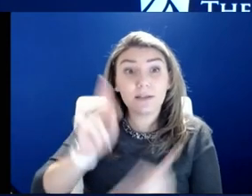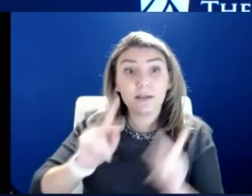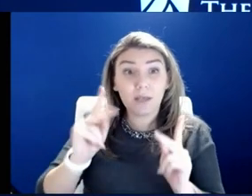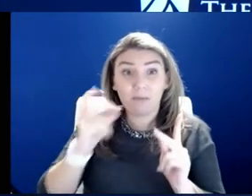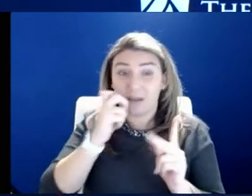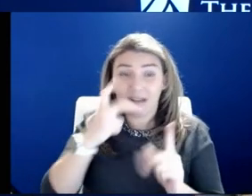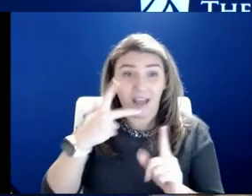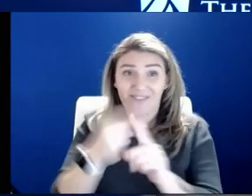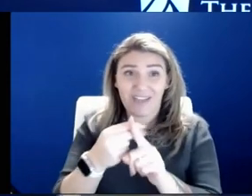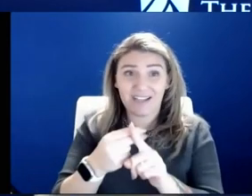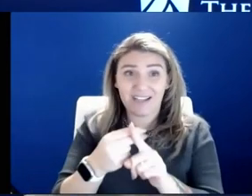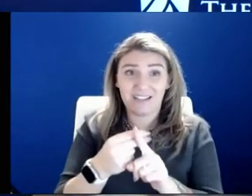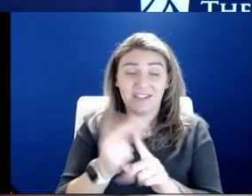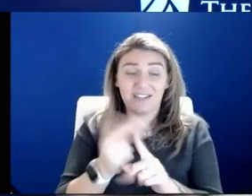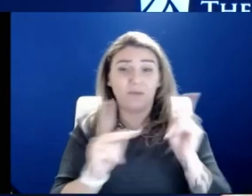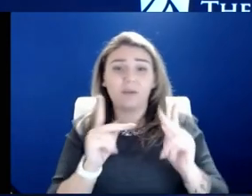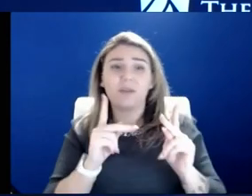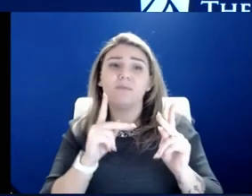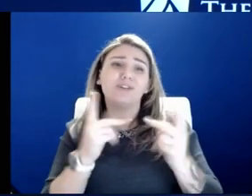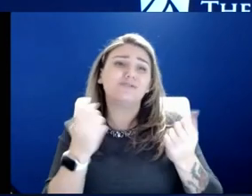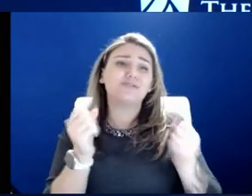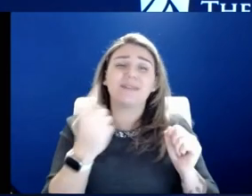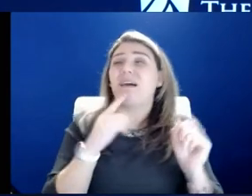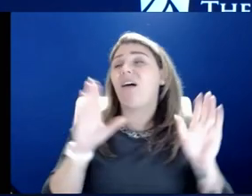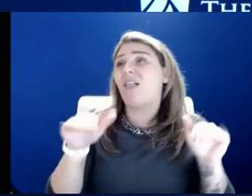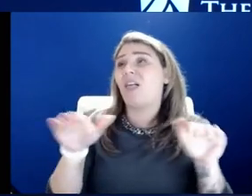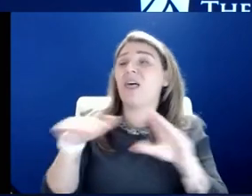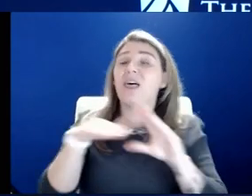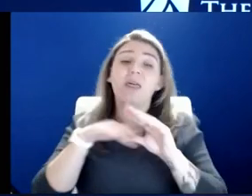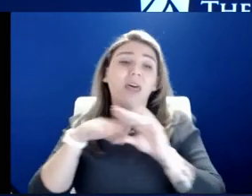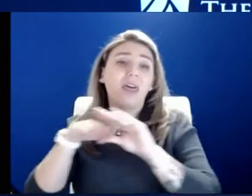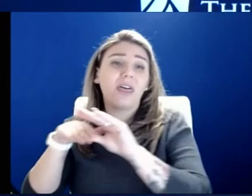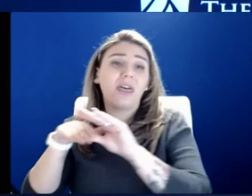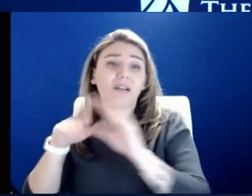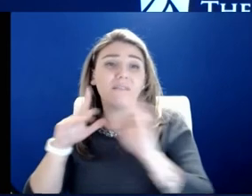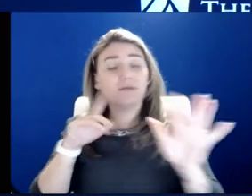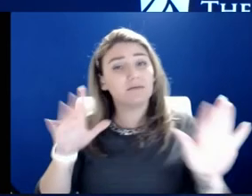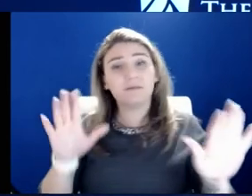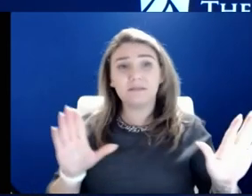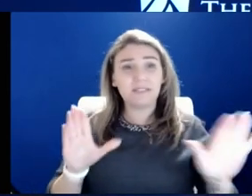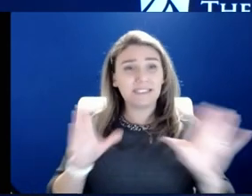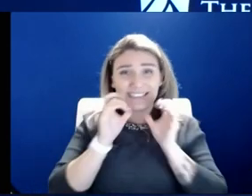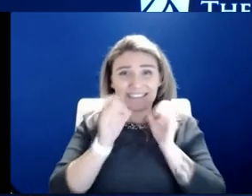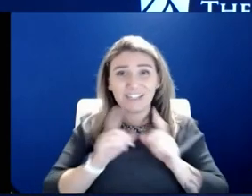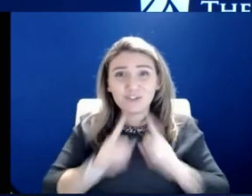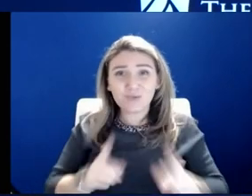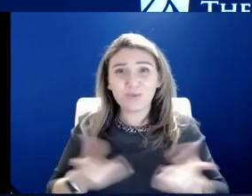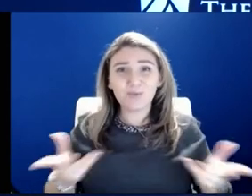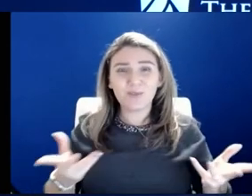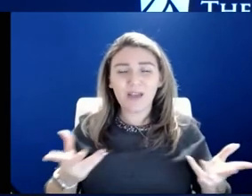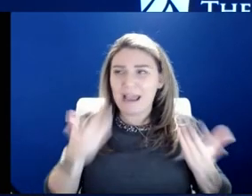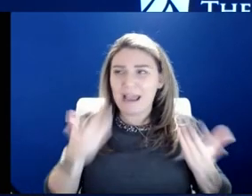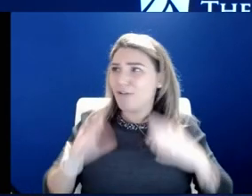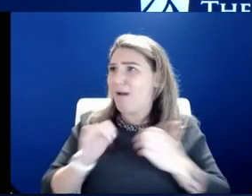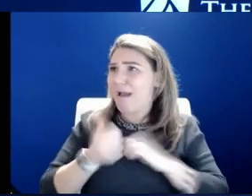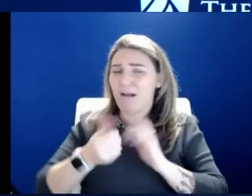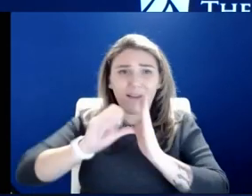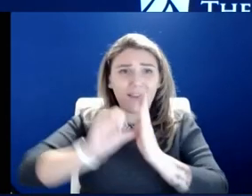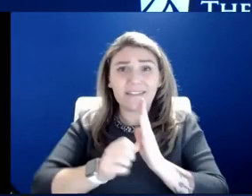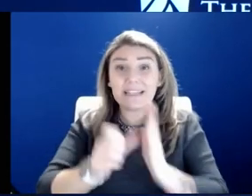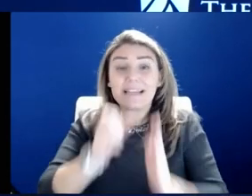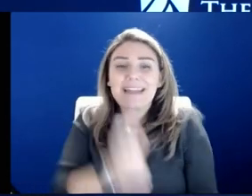So when people try to spin all these other stories and excuses, it's just not true. I I don't know how to say it any other way. It's just not